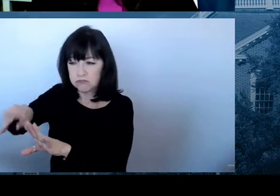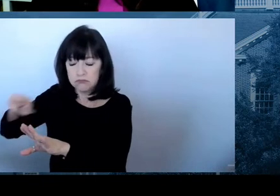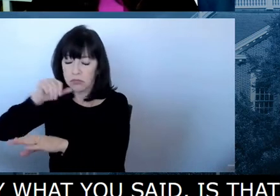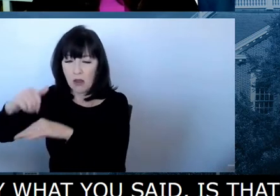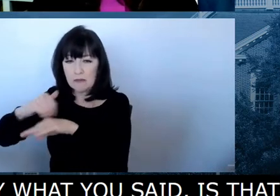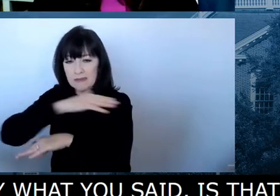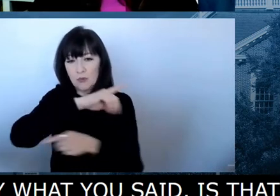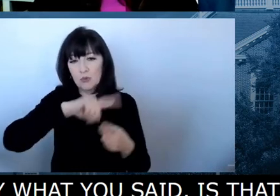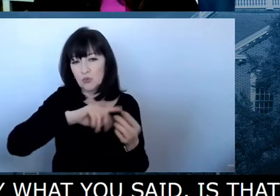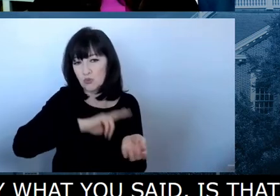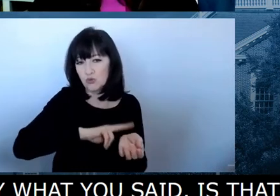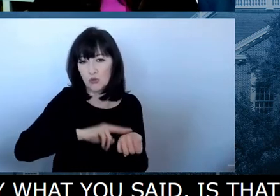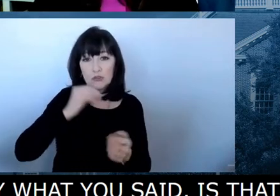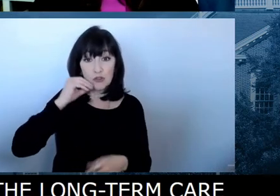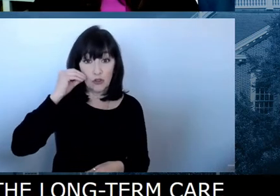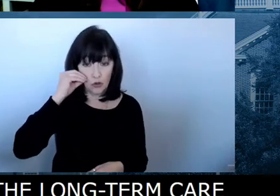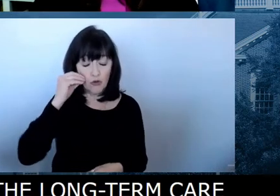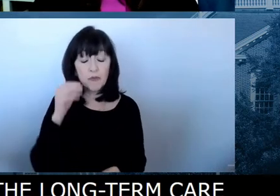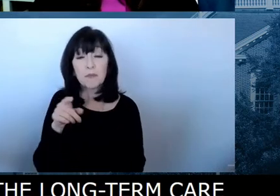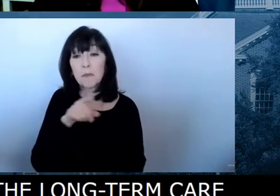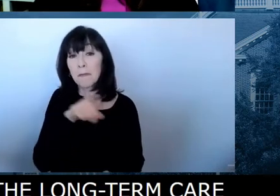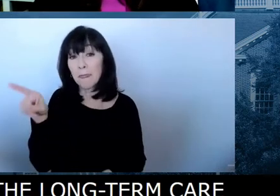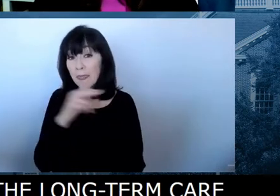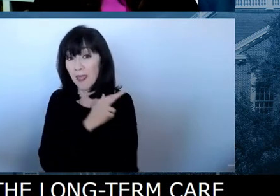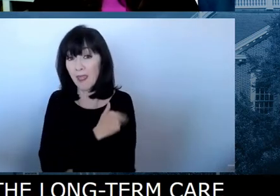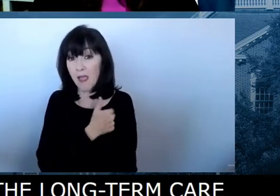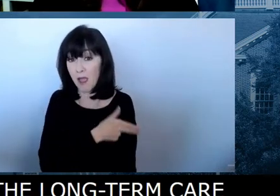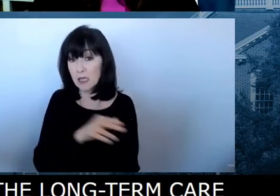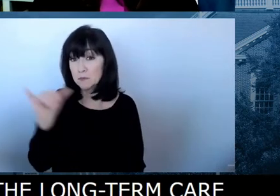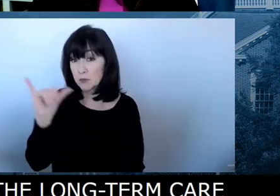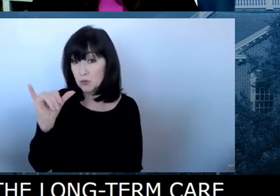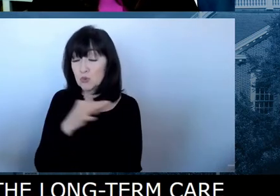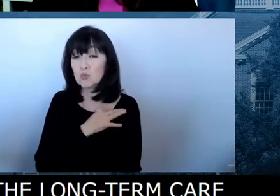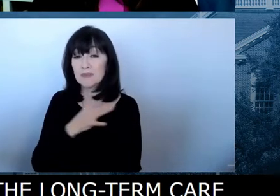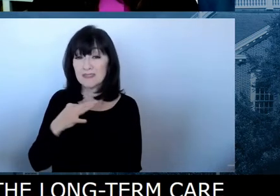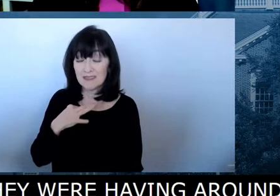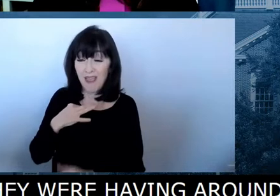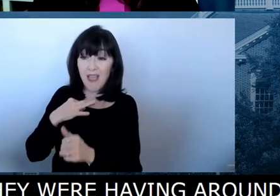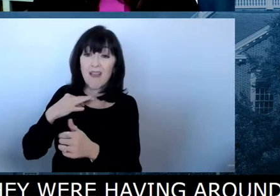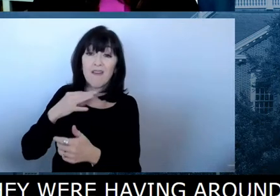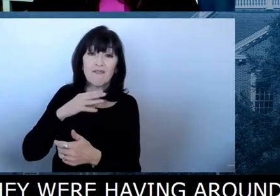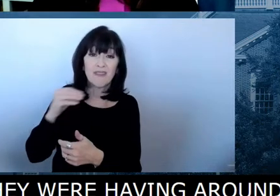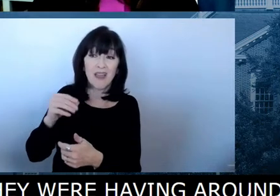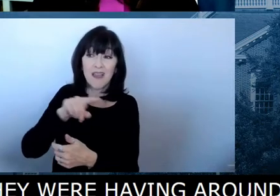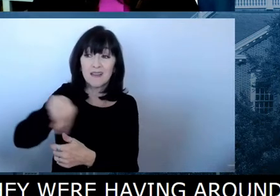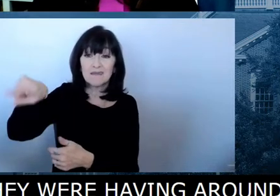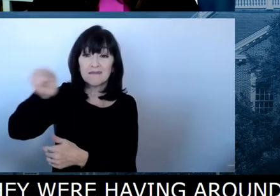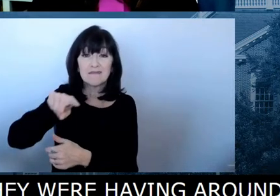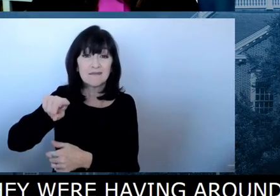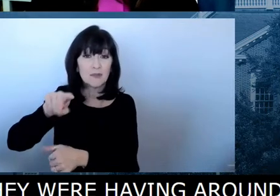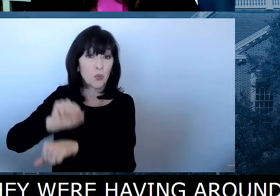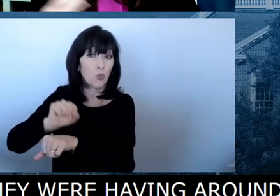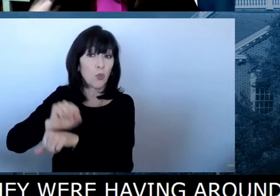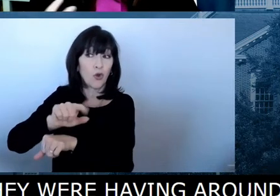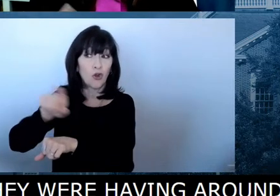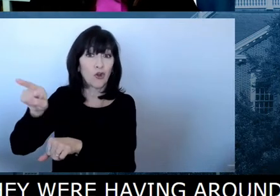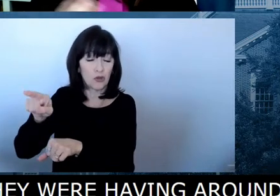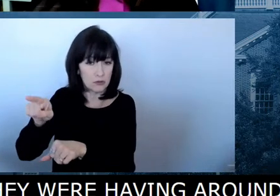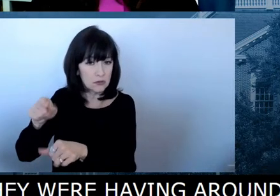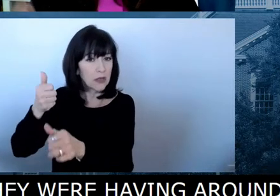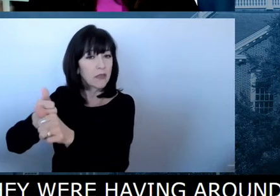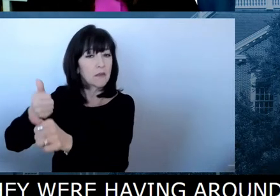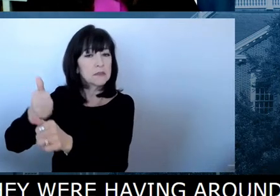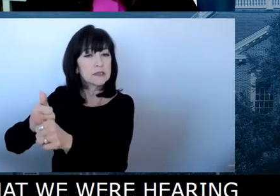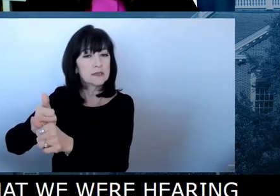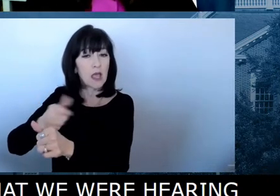hospitals. It was staff and team members who were out sick themselves with COVID. And so it wasn't that there